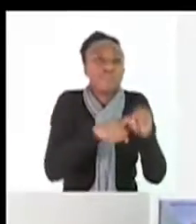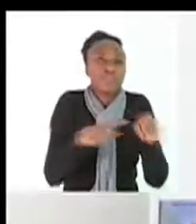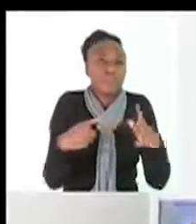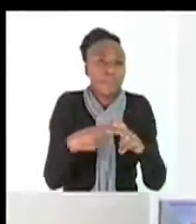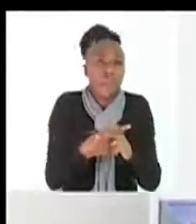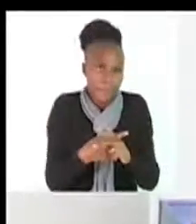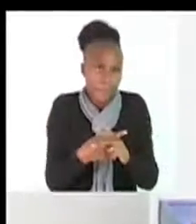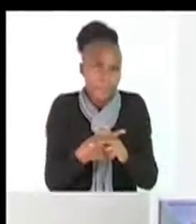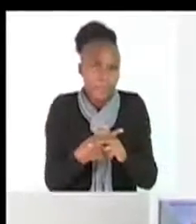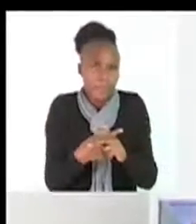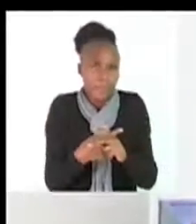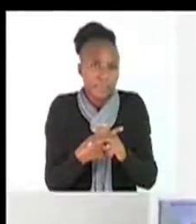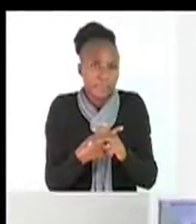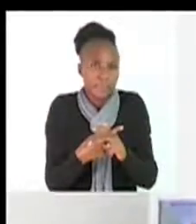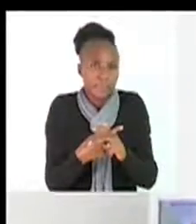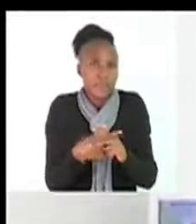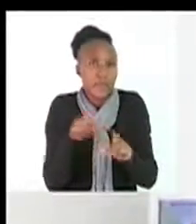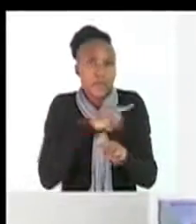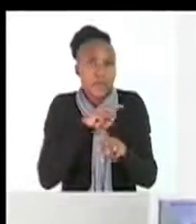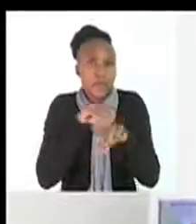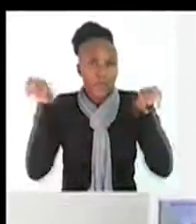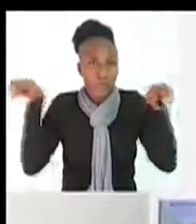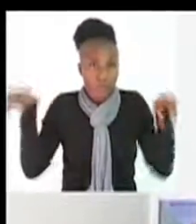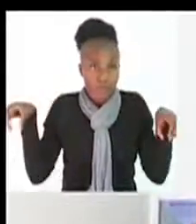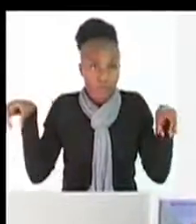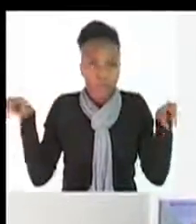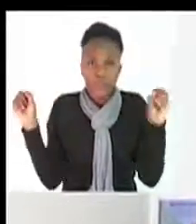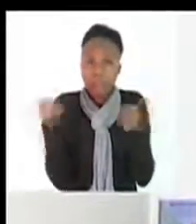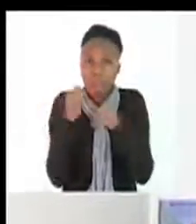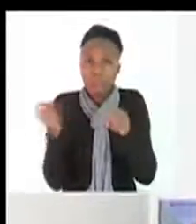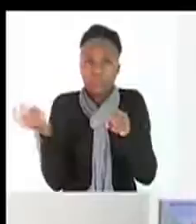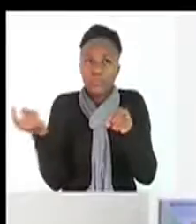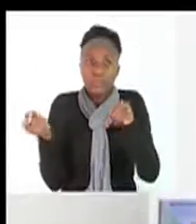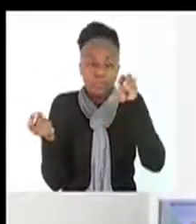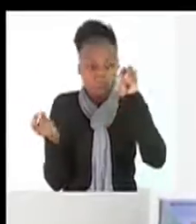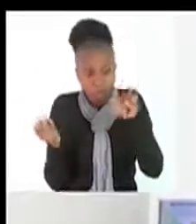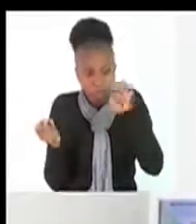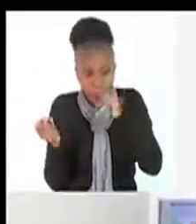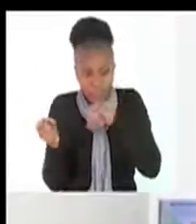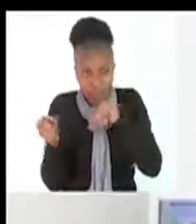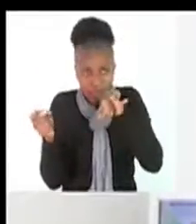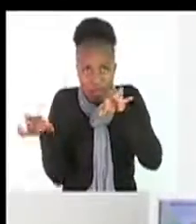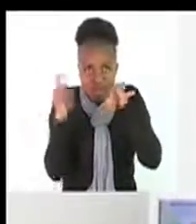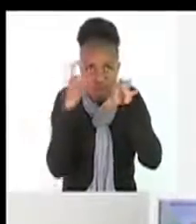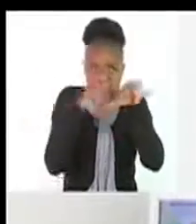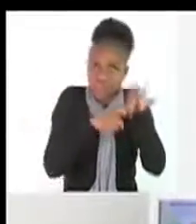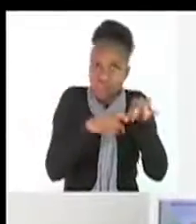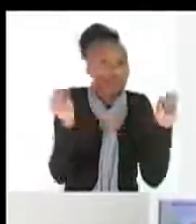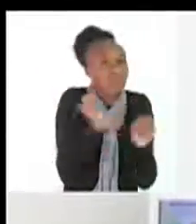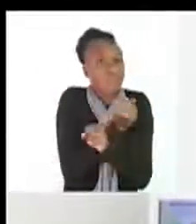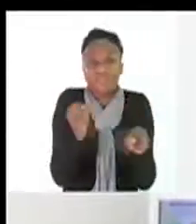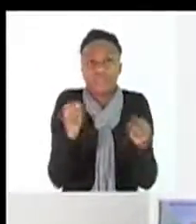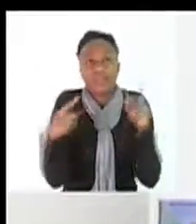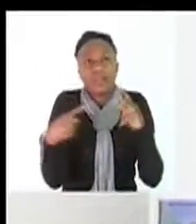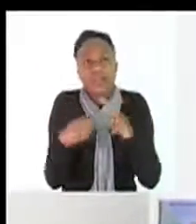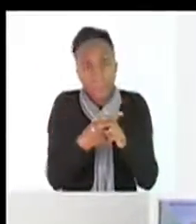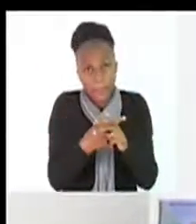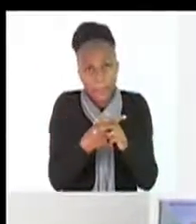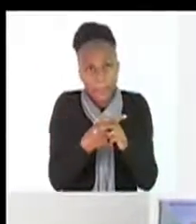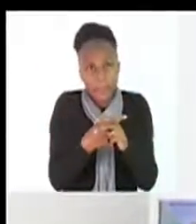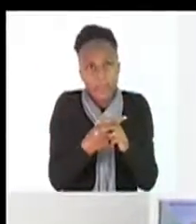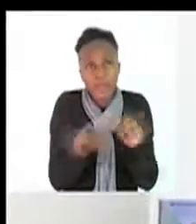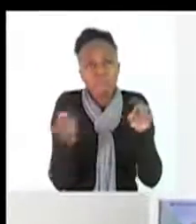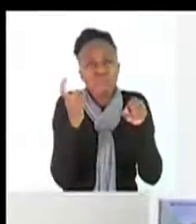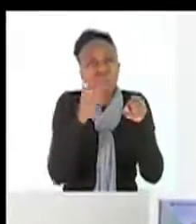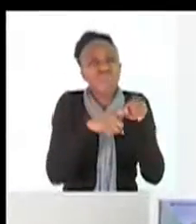words, the ovaries are not able to release the egg cell, and then fertilization will not be able to take place. So, what is fertilization?